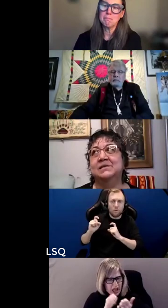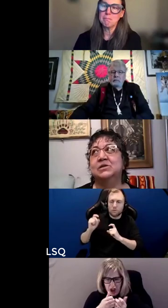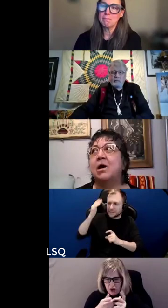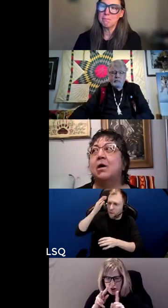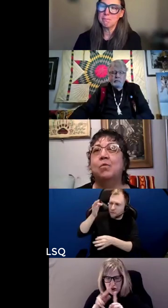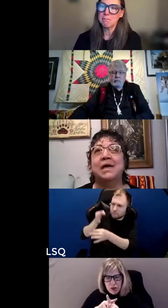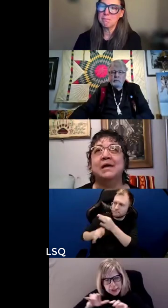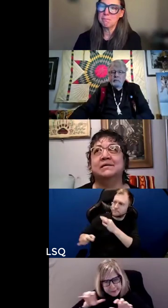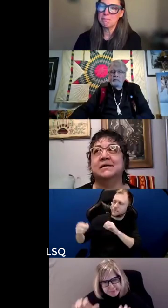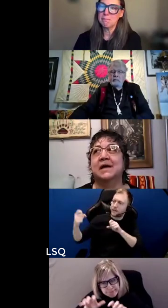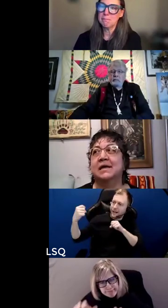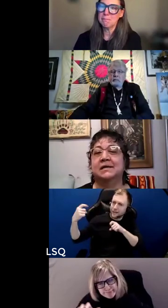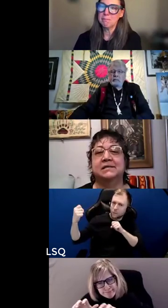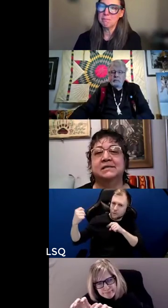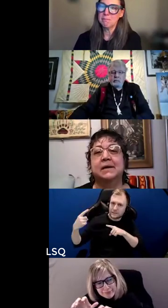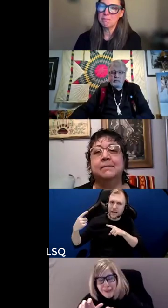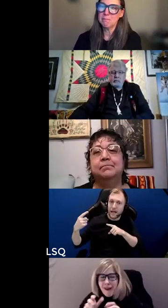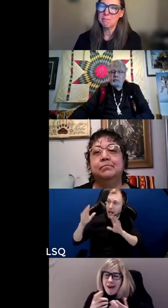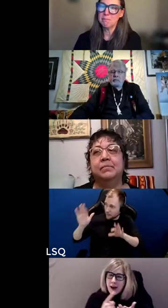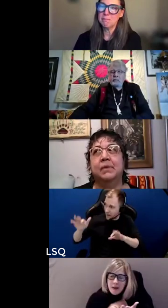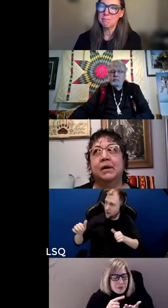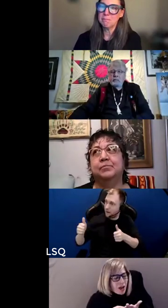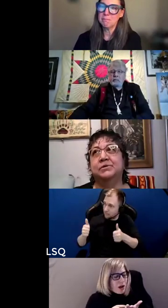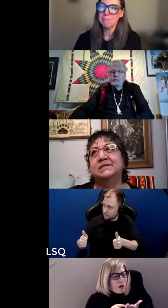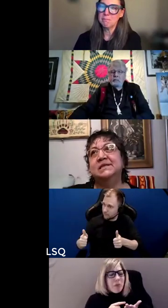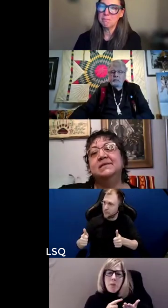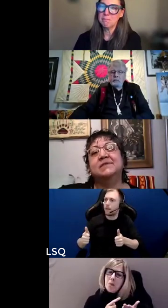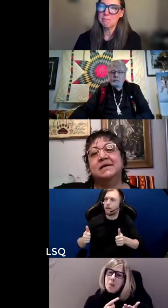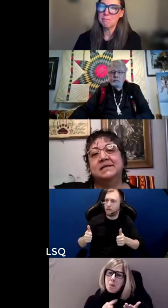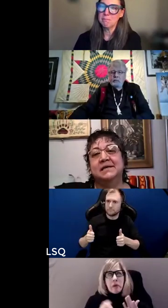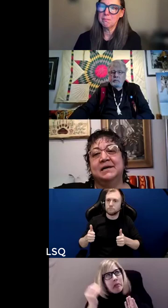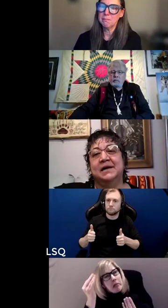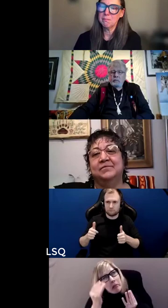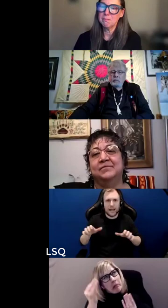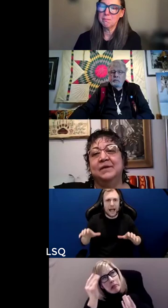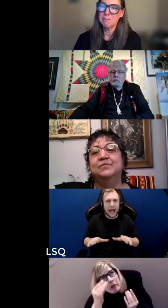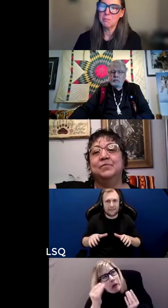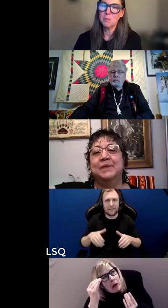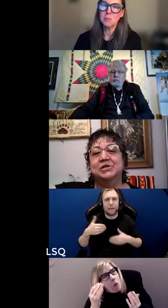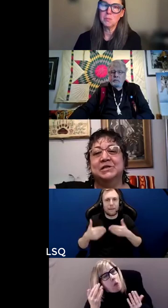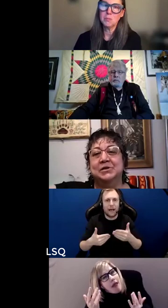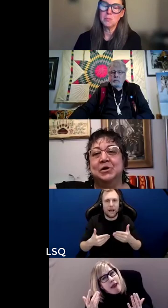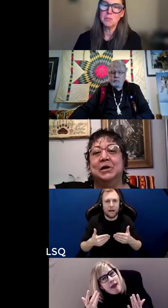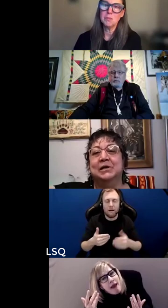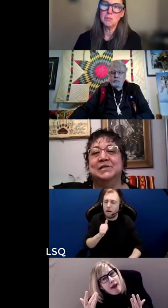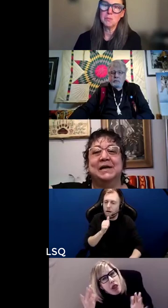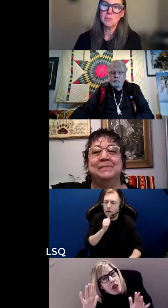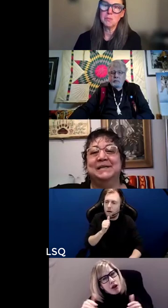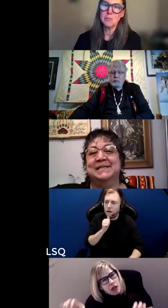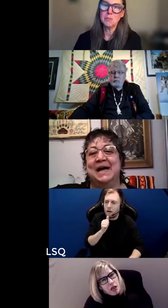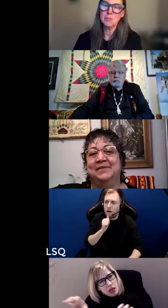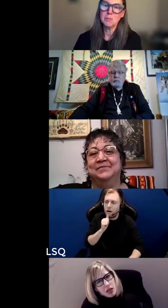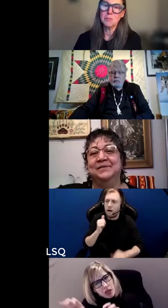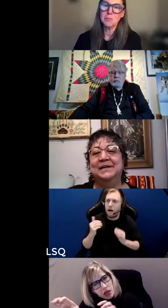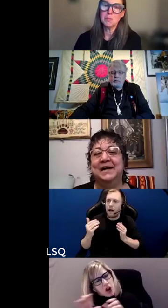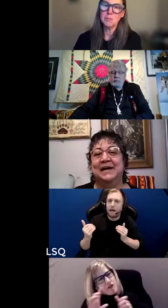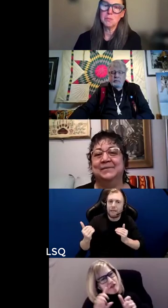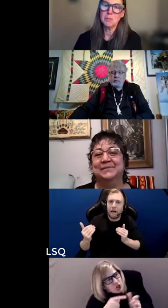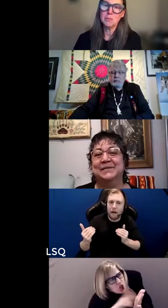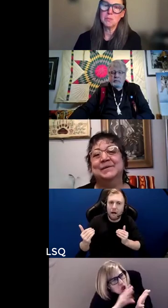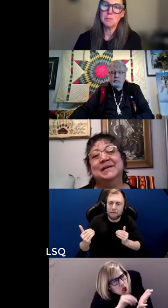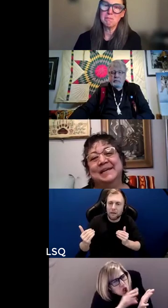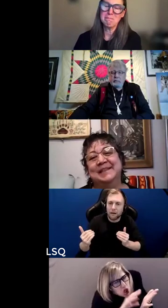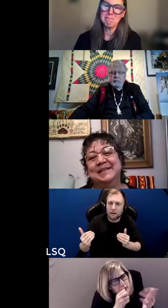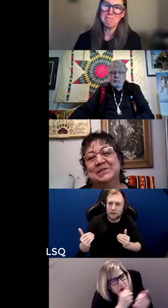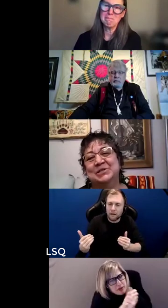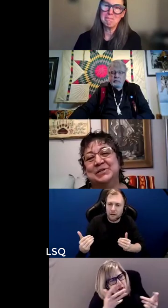is to not wait till i get to some perceived idea of information and knowledge that i must have um